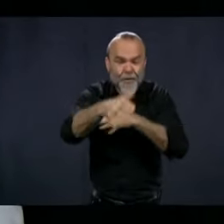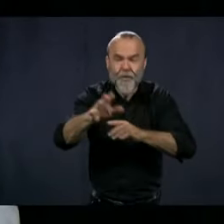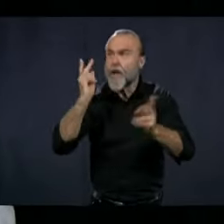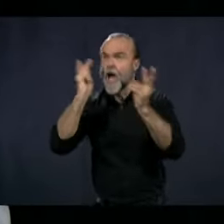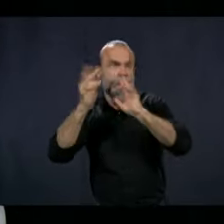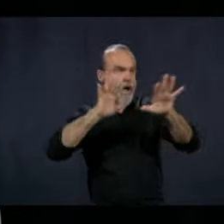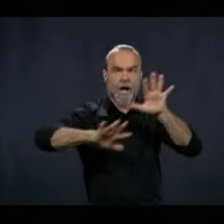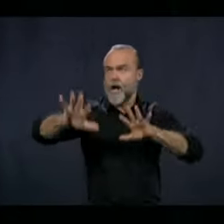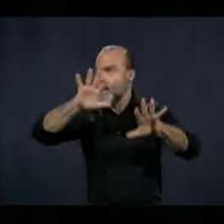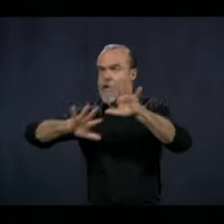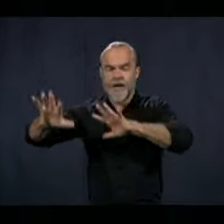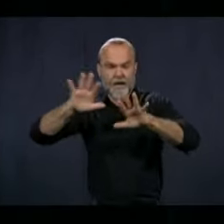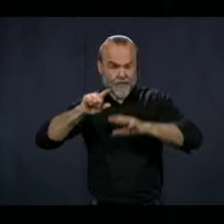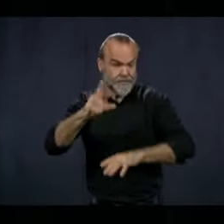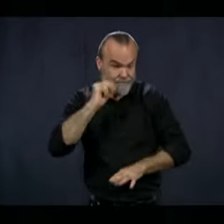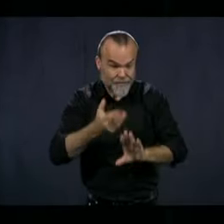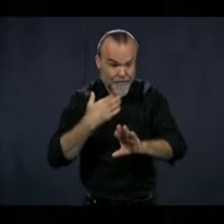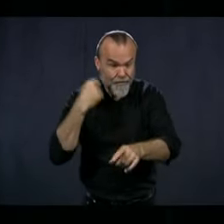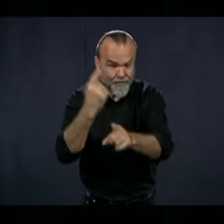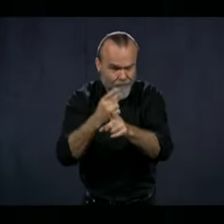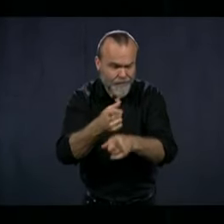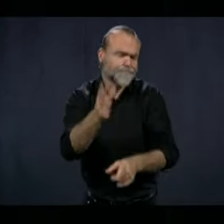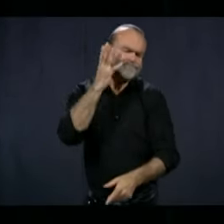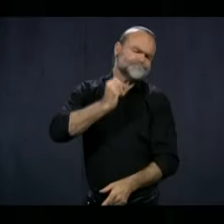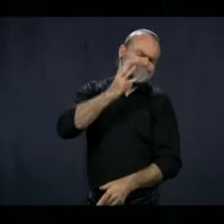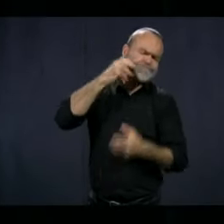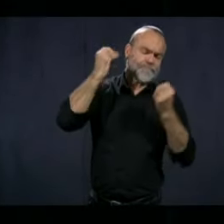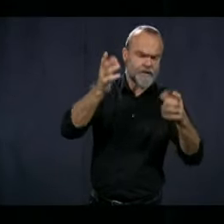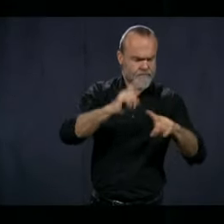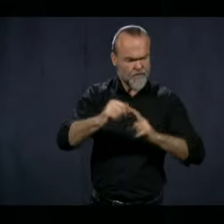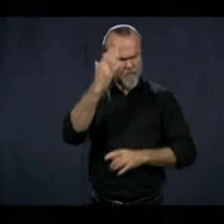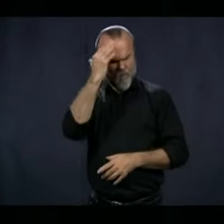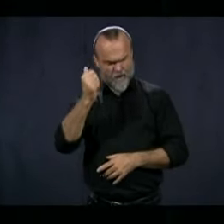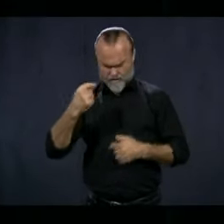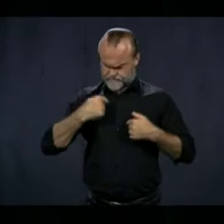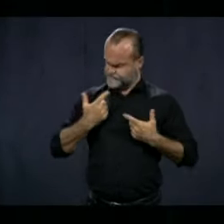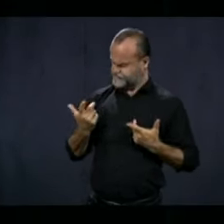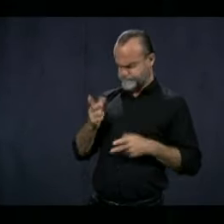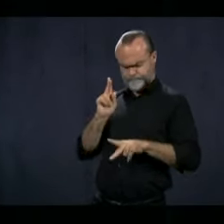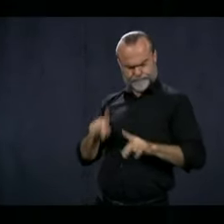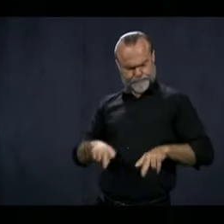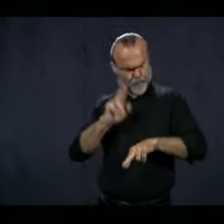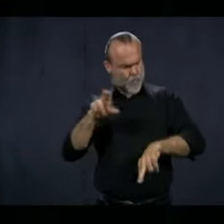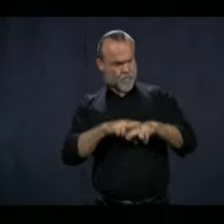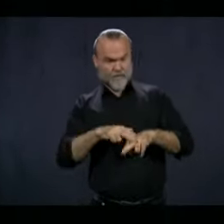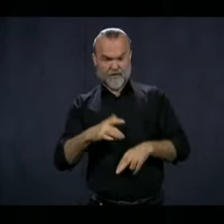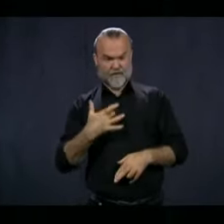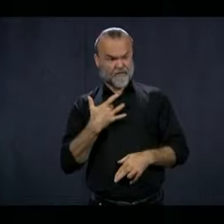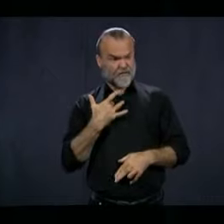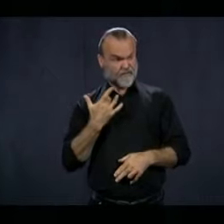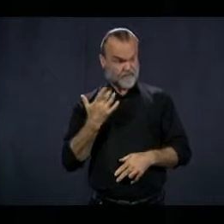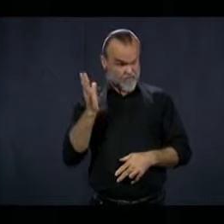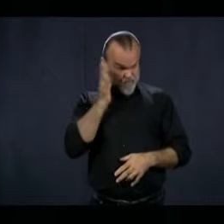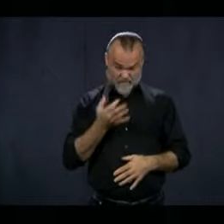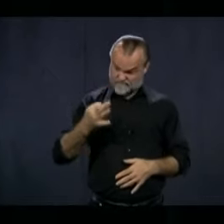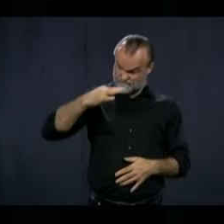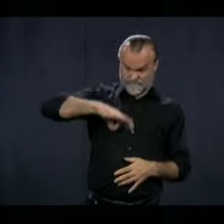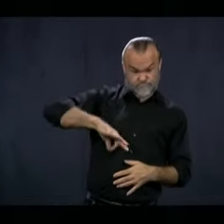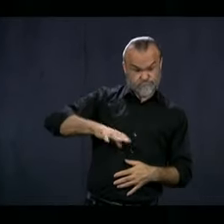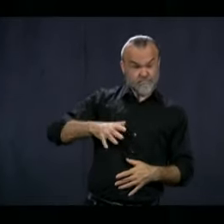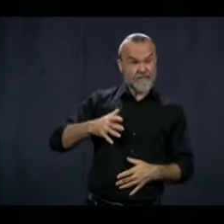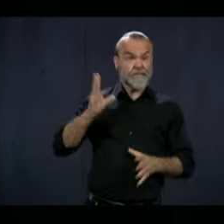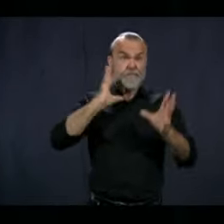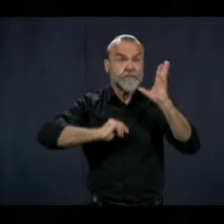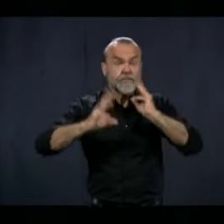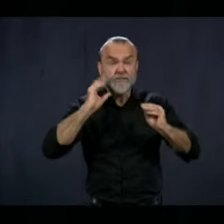you've been through this so many times. So why a citizen should feel that he's going to gain from this